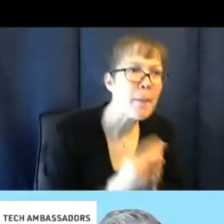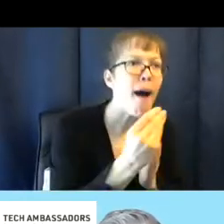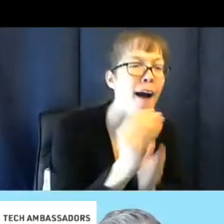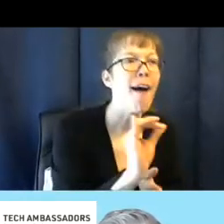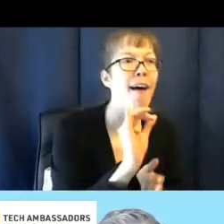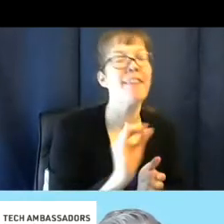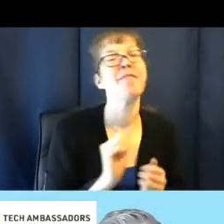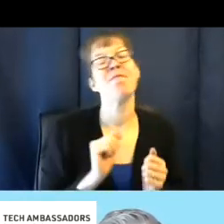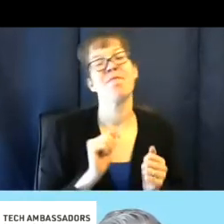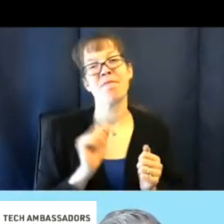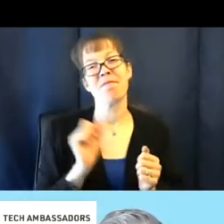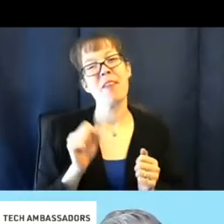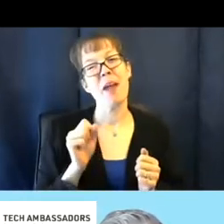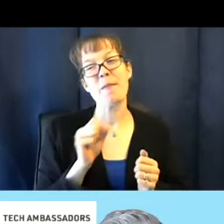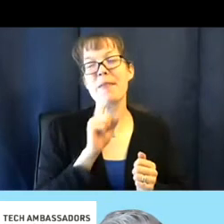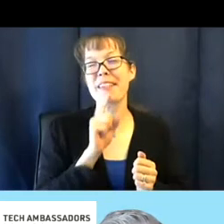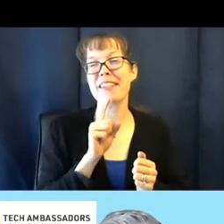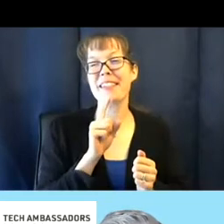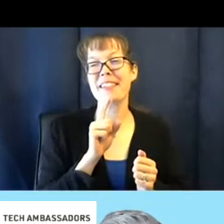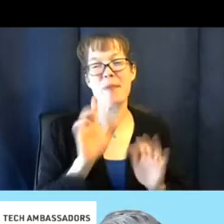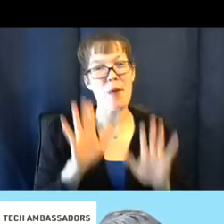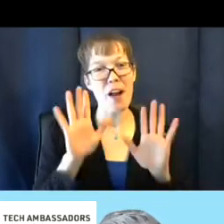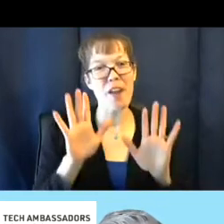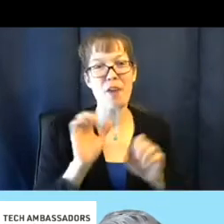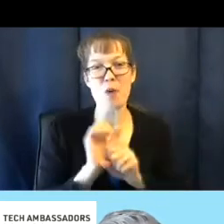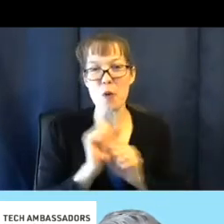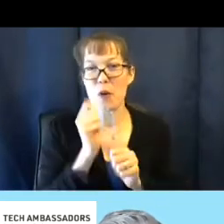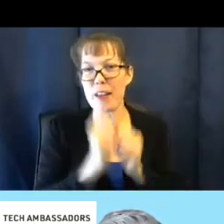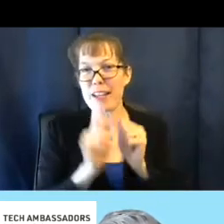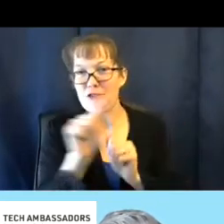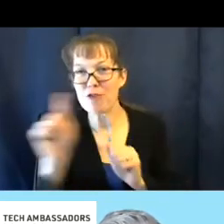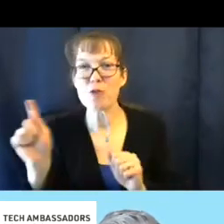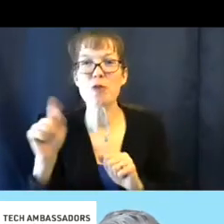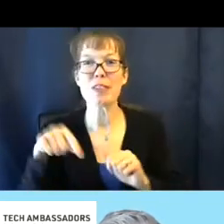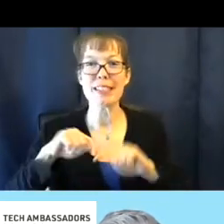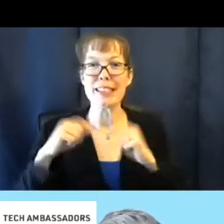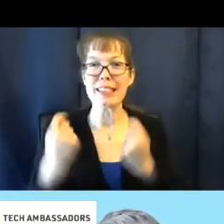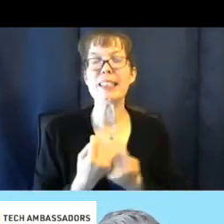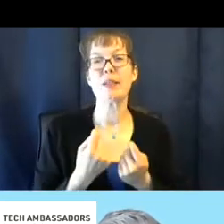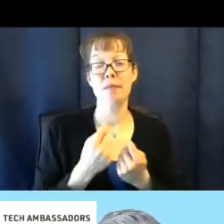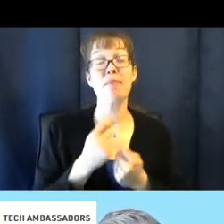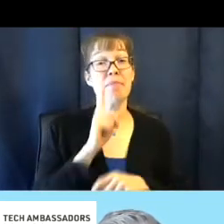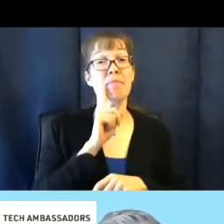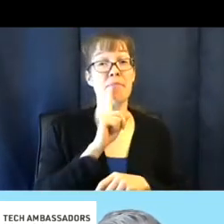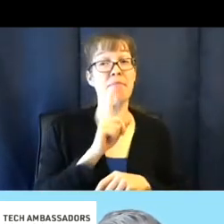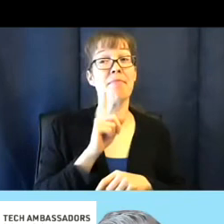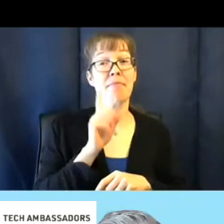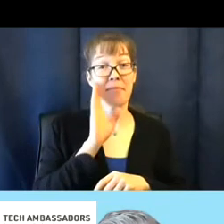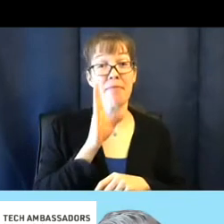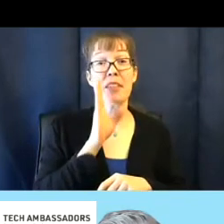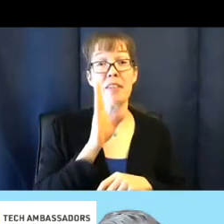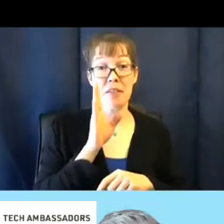So, yeah, it's been wonderful working with everyone on this team. I do believe that we're going to get to